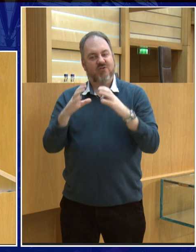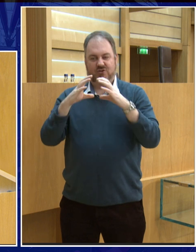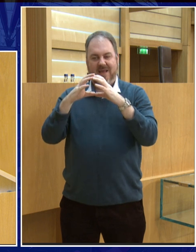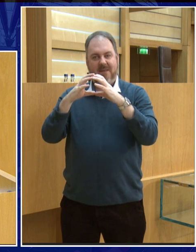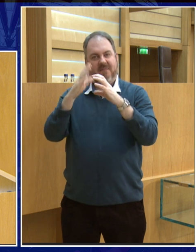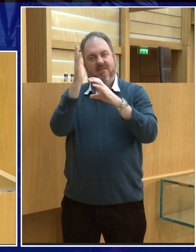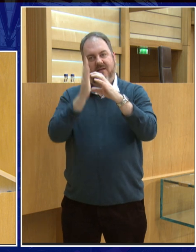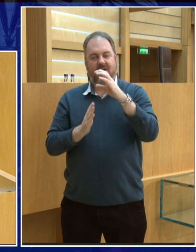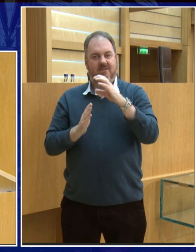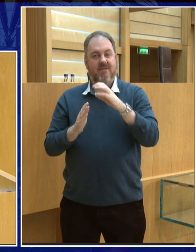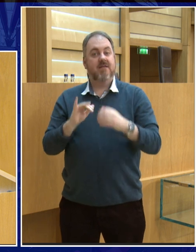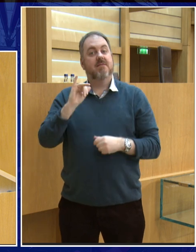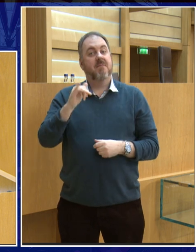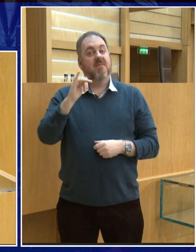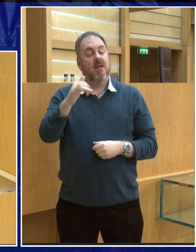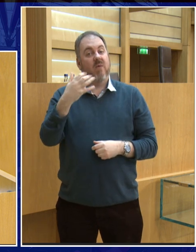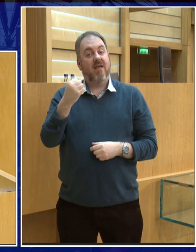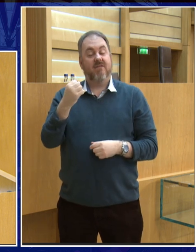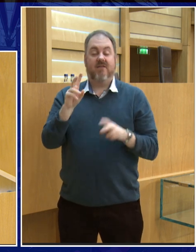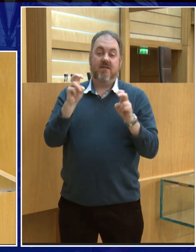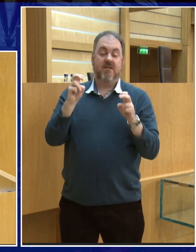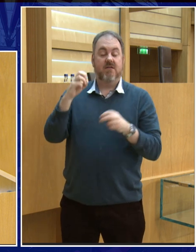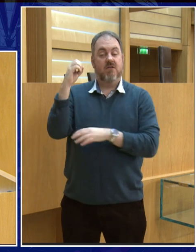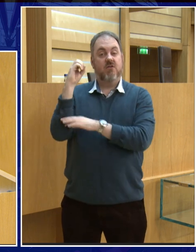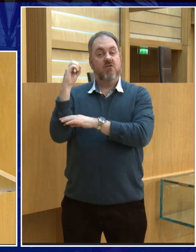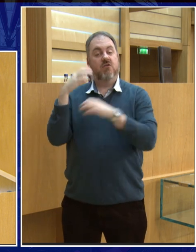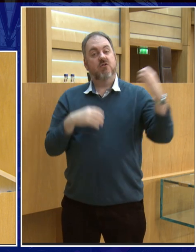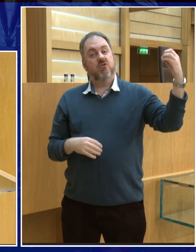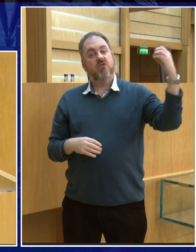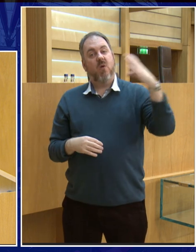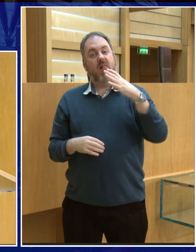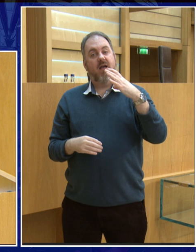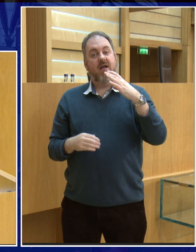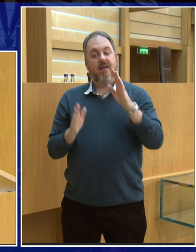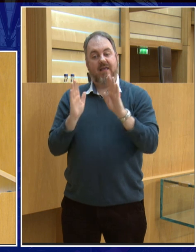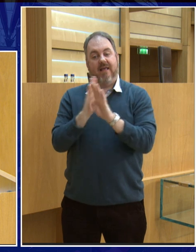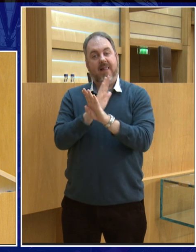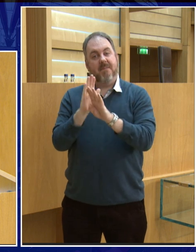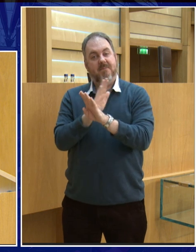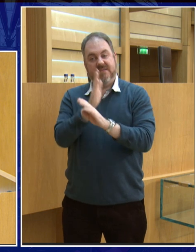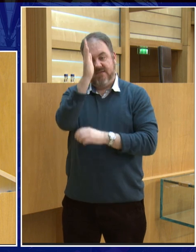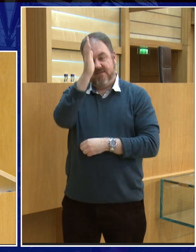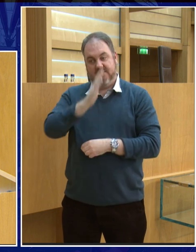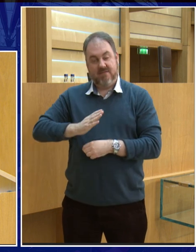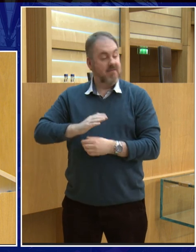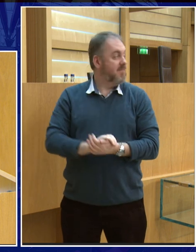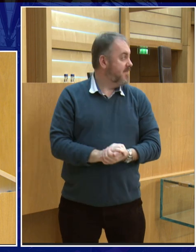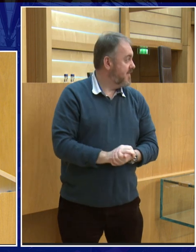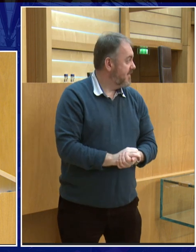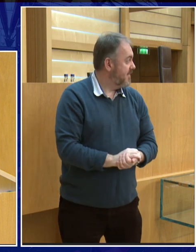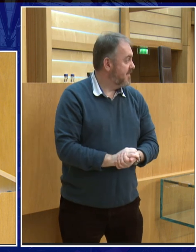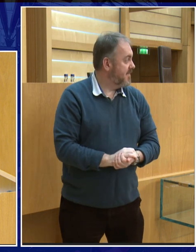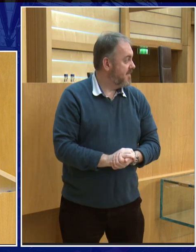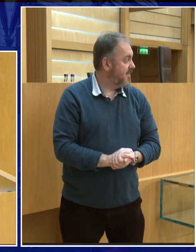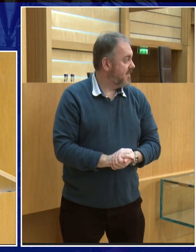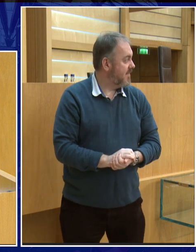call a solar eclipse, because the Moon should be in front of the Sun, and then the Sun, sorry, the Moon's in front of the Sun, so that should be a solar